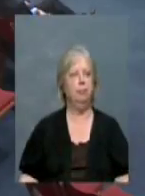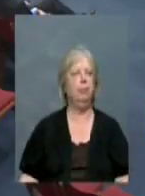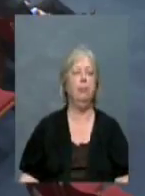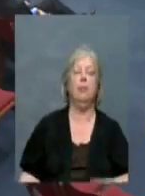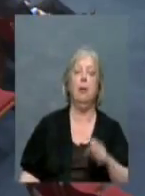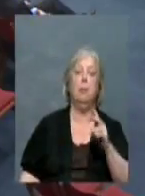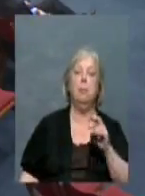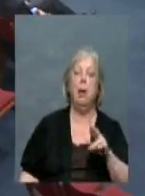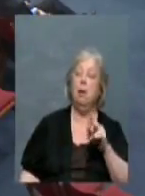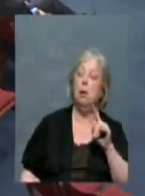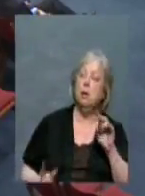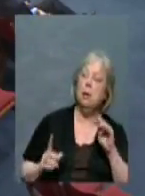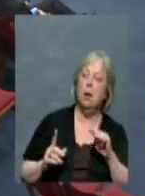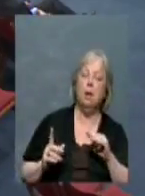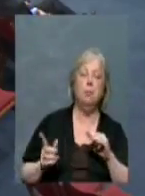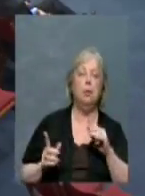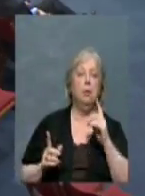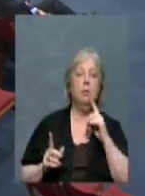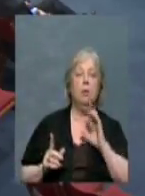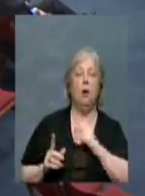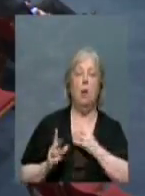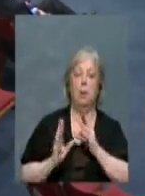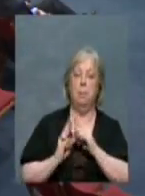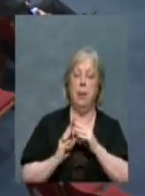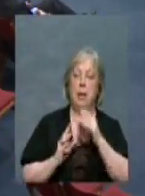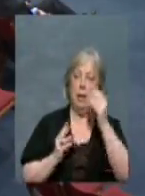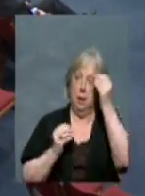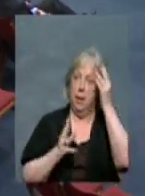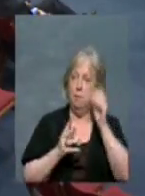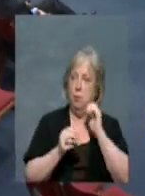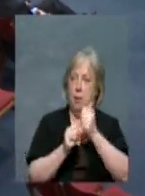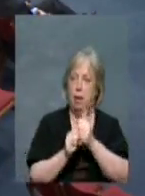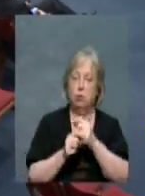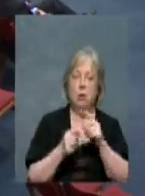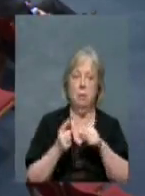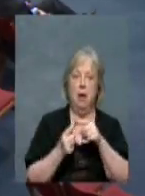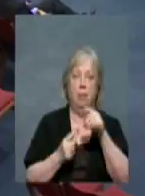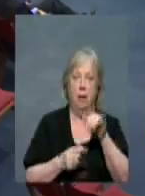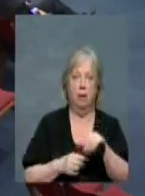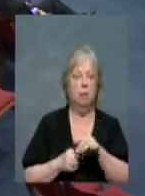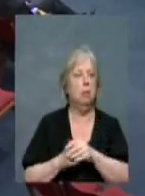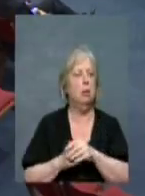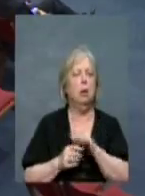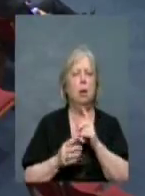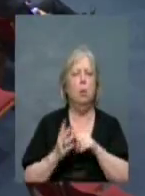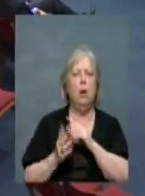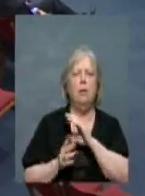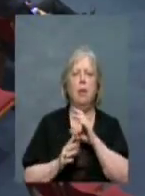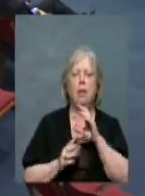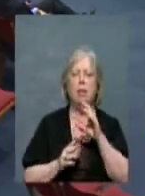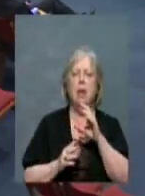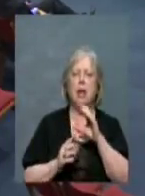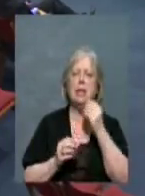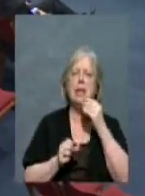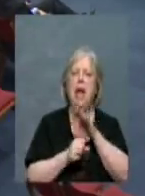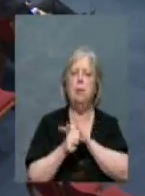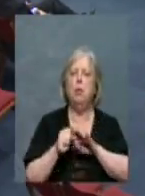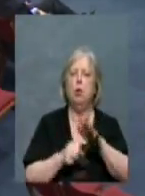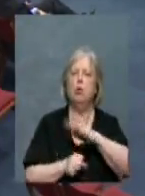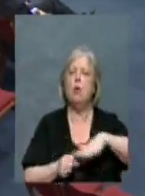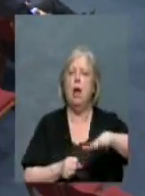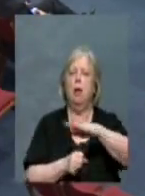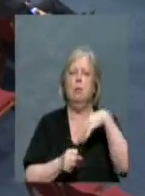Tom, if you may for our meeting, have an update on that aspect of this issue. What is the character of the neighborhood around there, Tony?